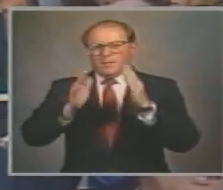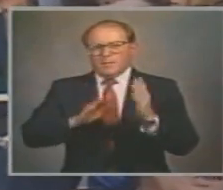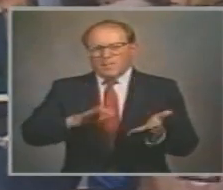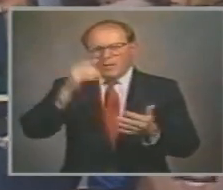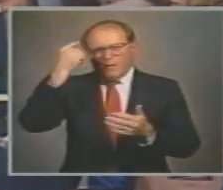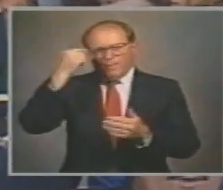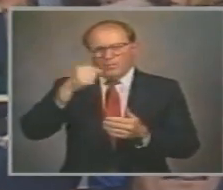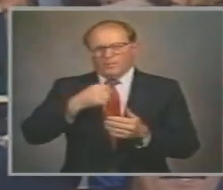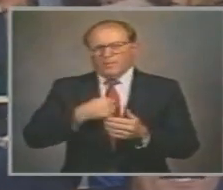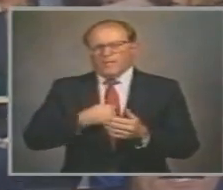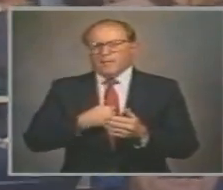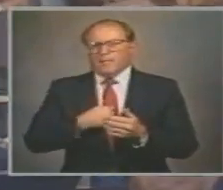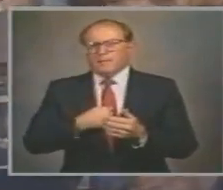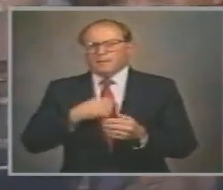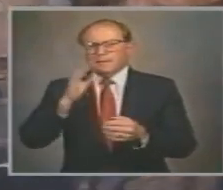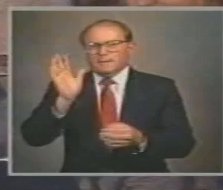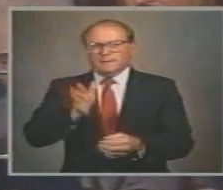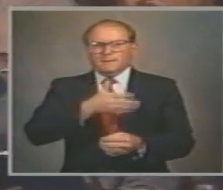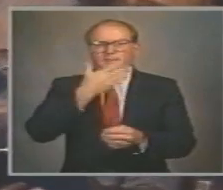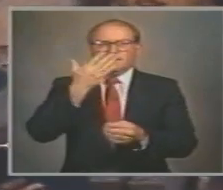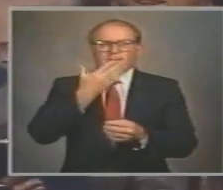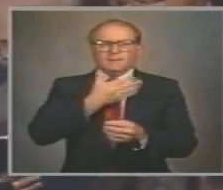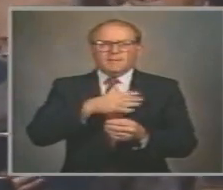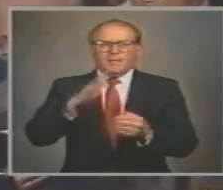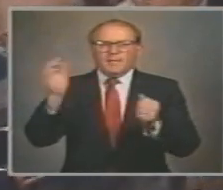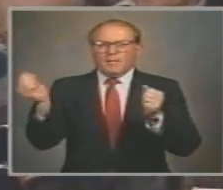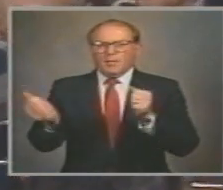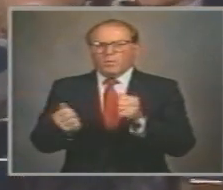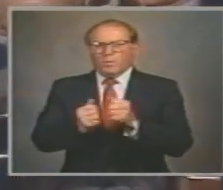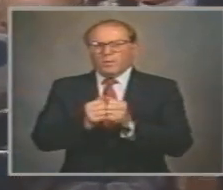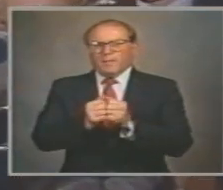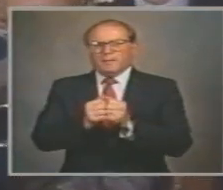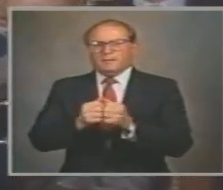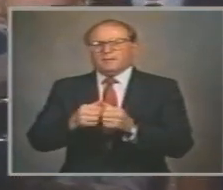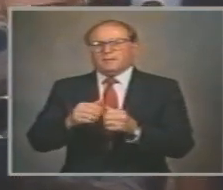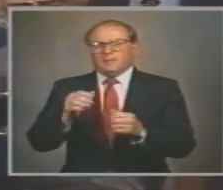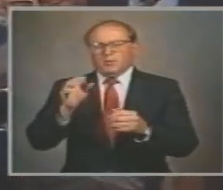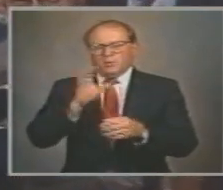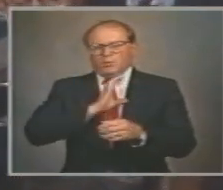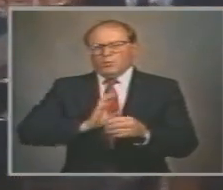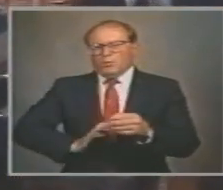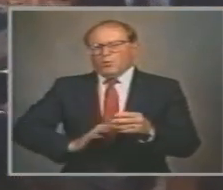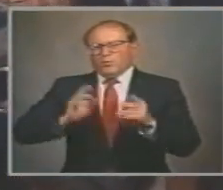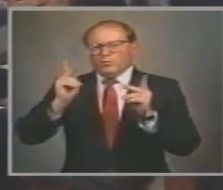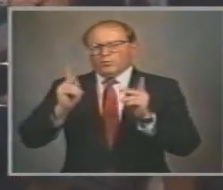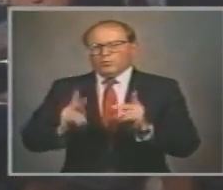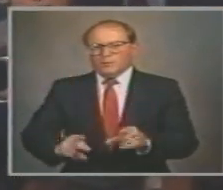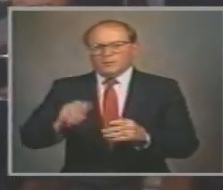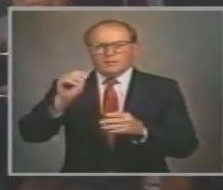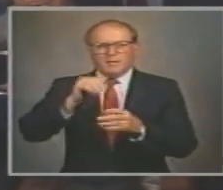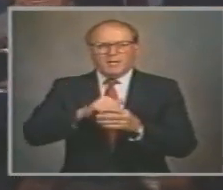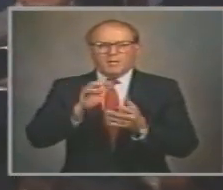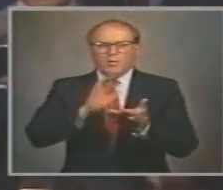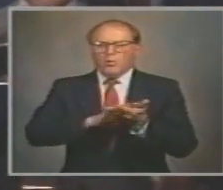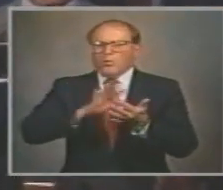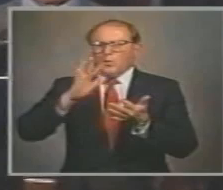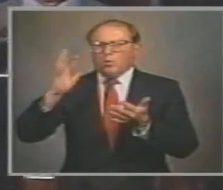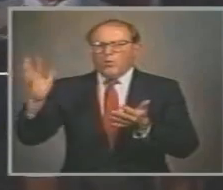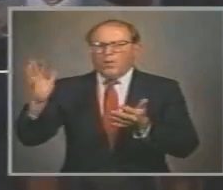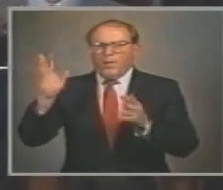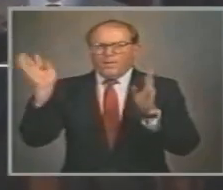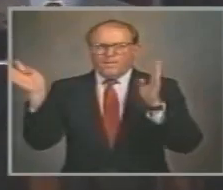Sing it with the saints in glory